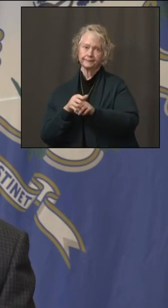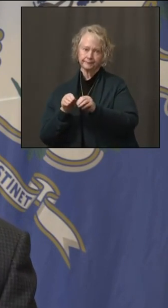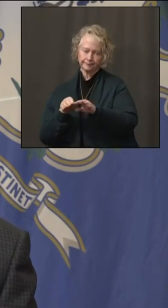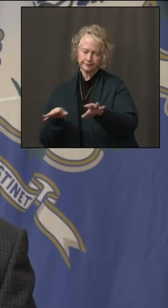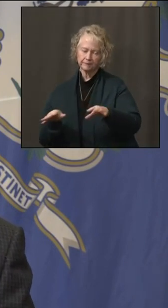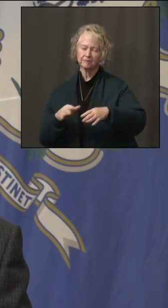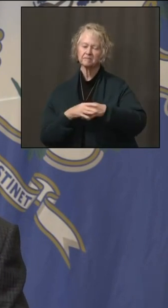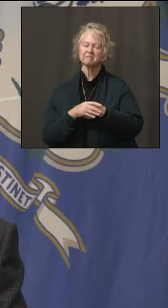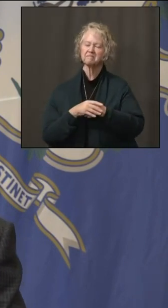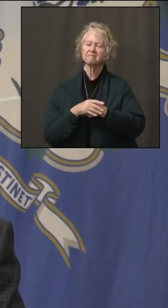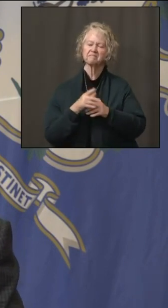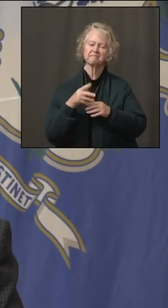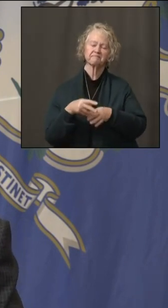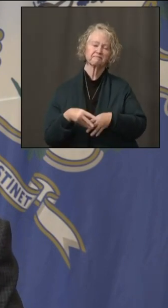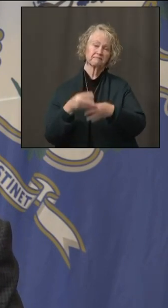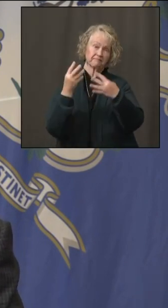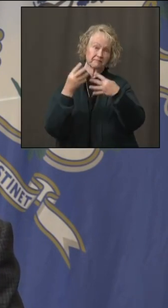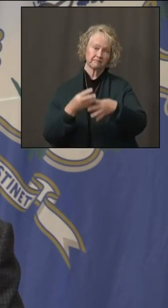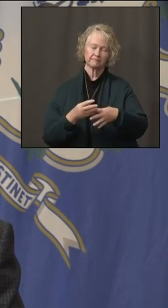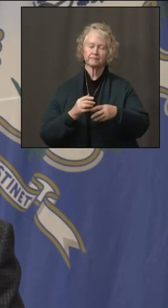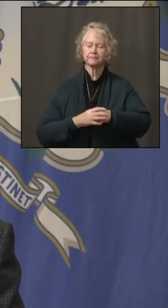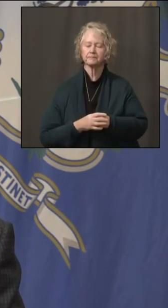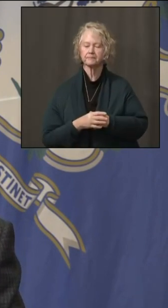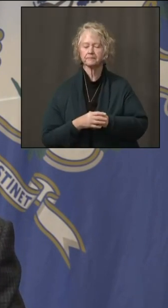I want to put the first daily summary up there.